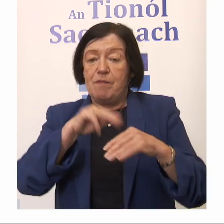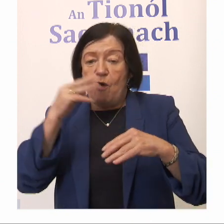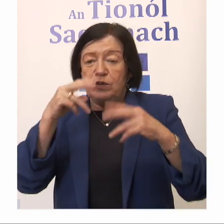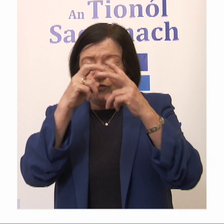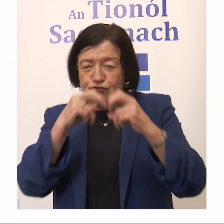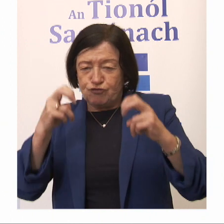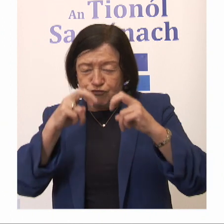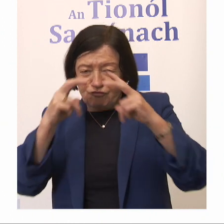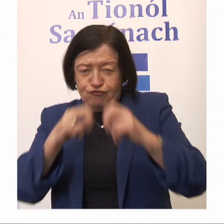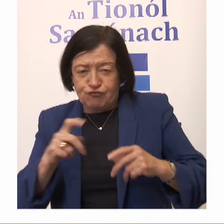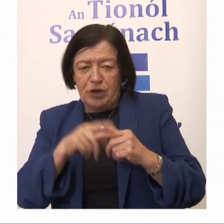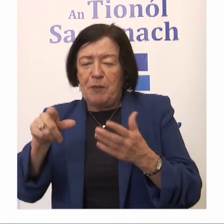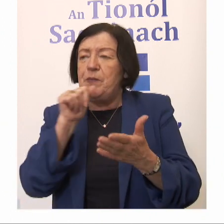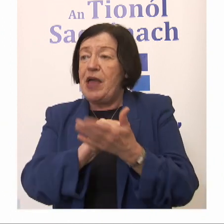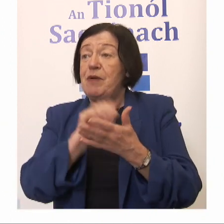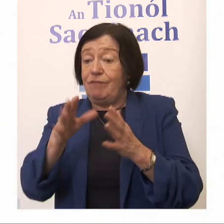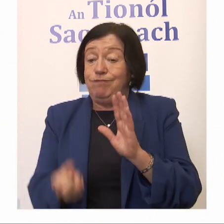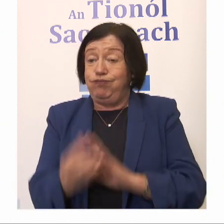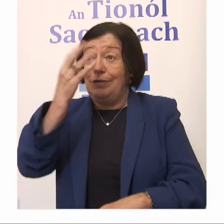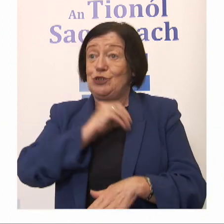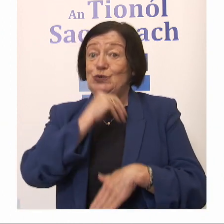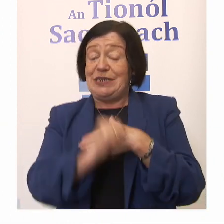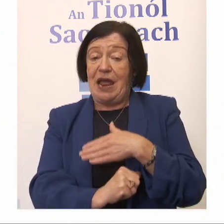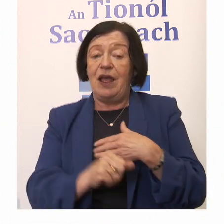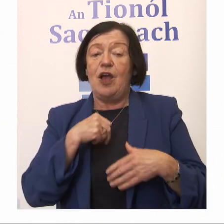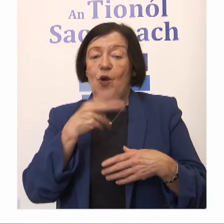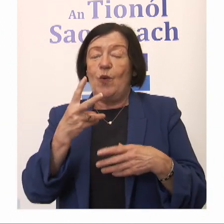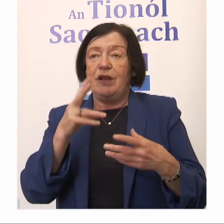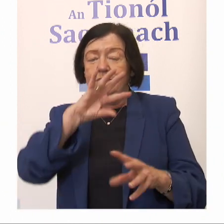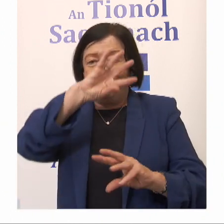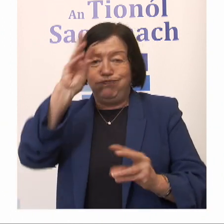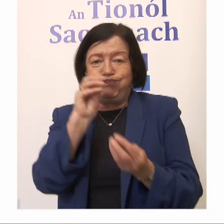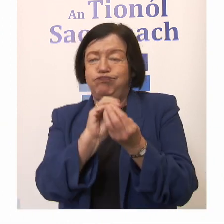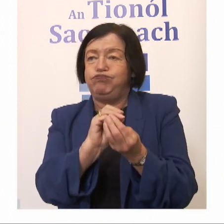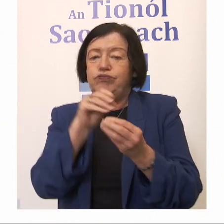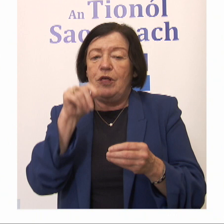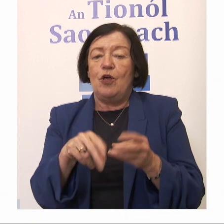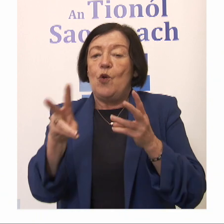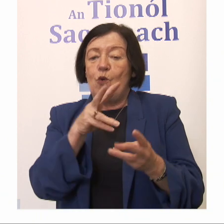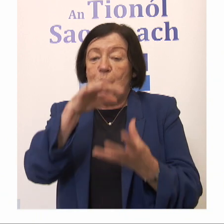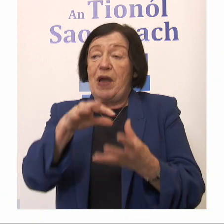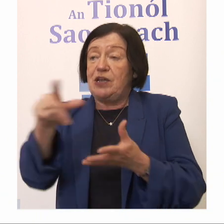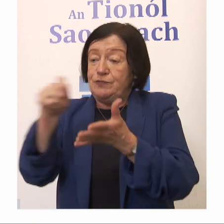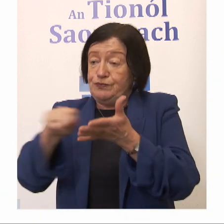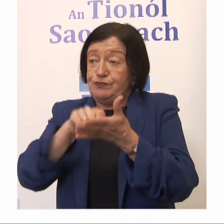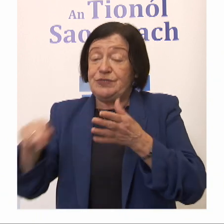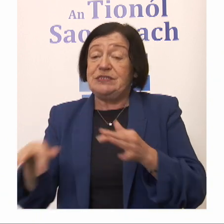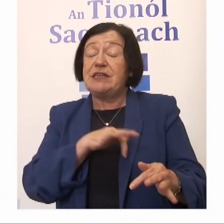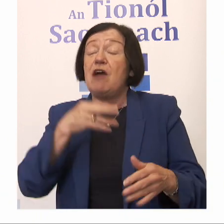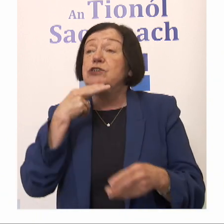onto the members library. That was done today. We're going to compile the work pack that you completed this afternoon.